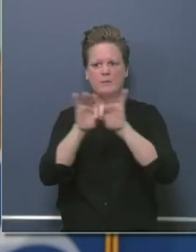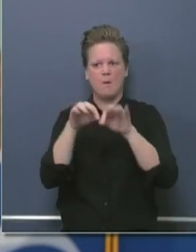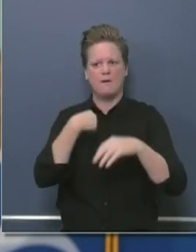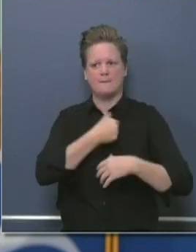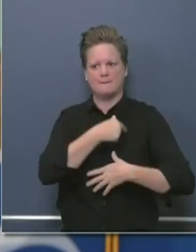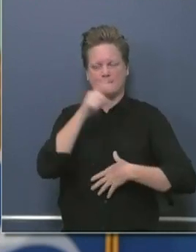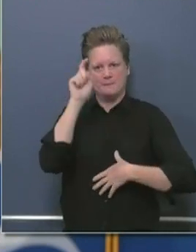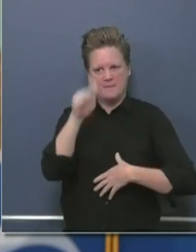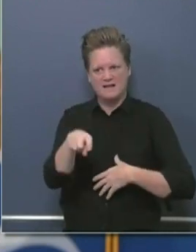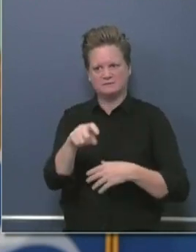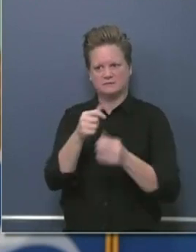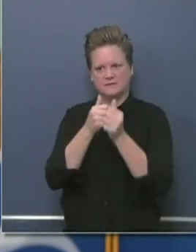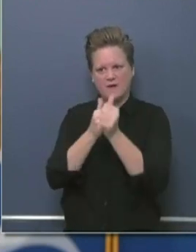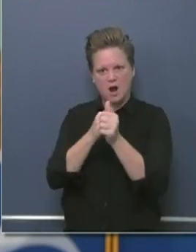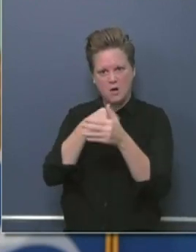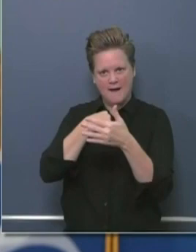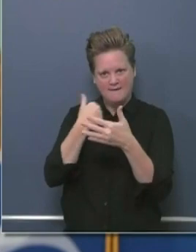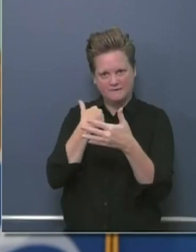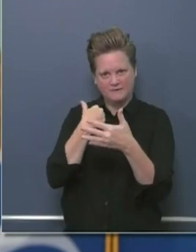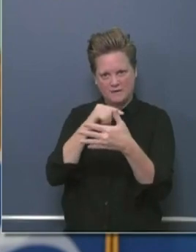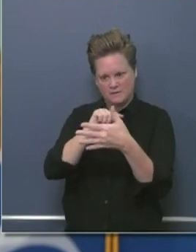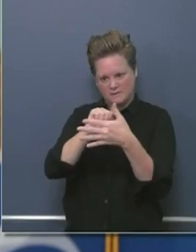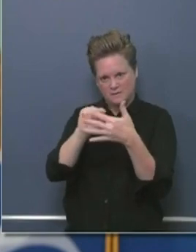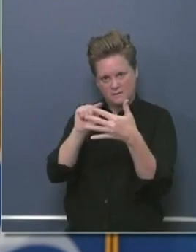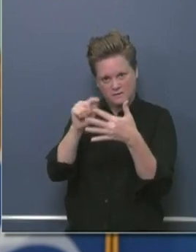continuing to make real progress in that space. And we're very pleased.